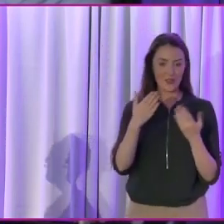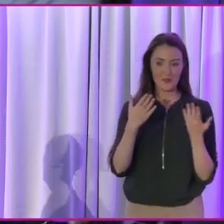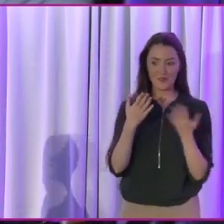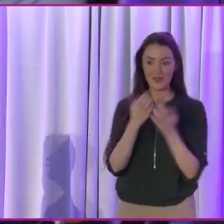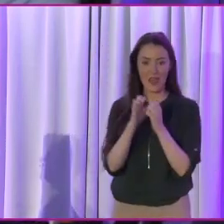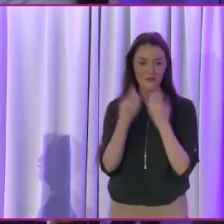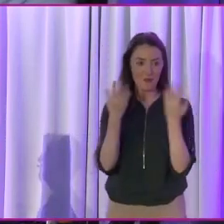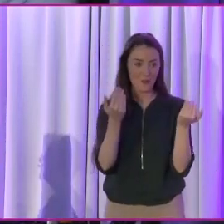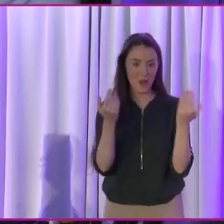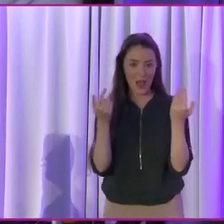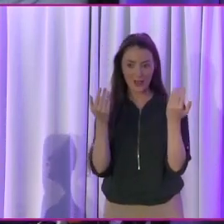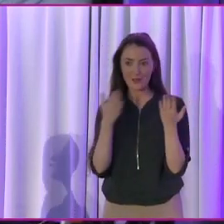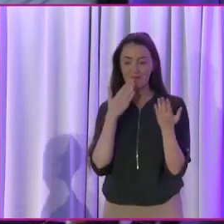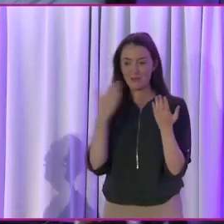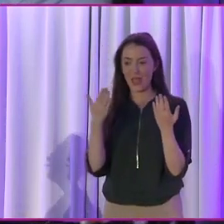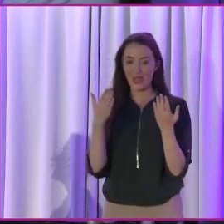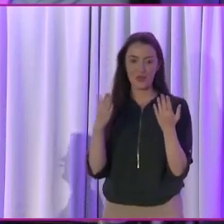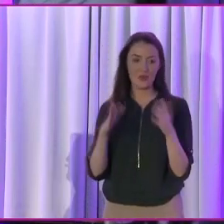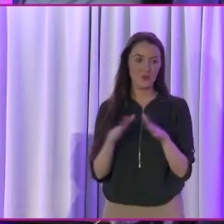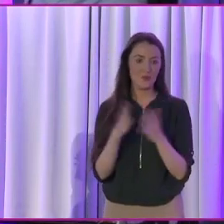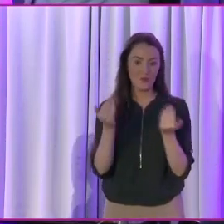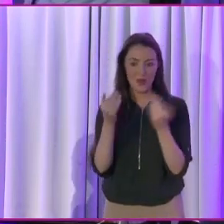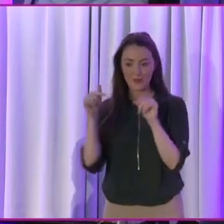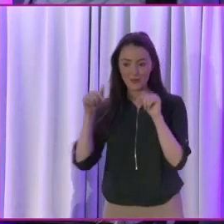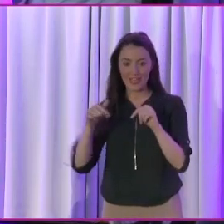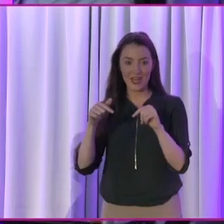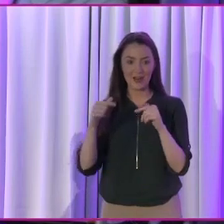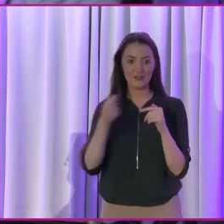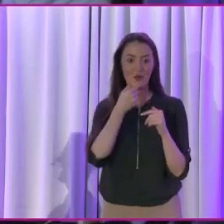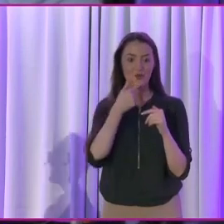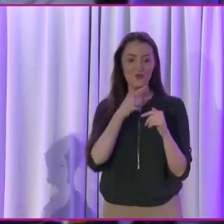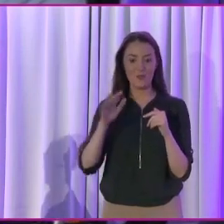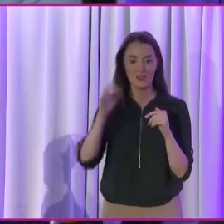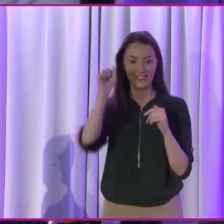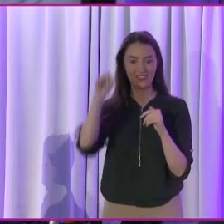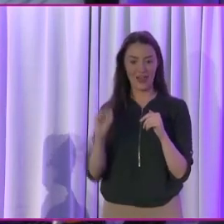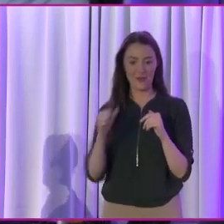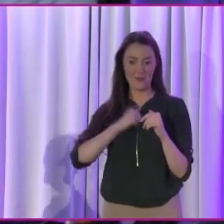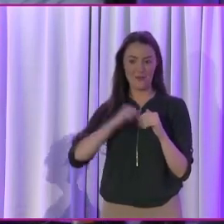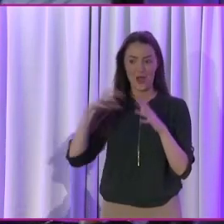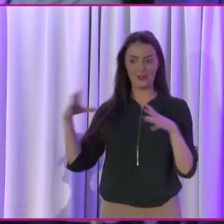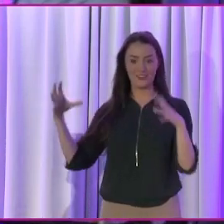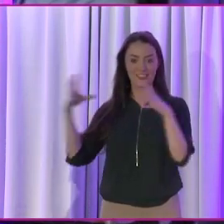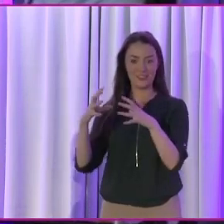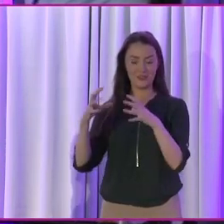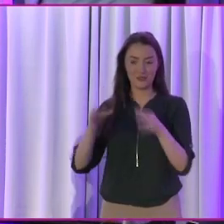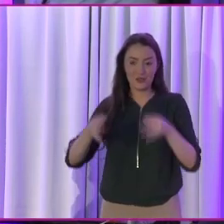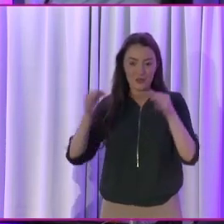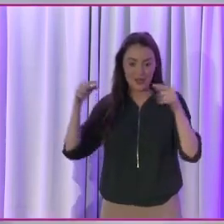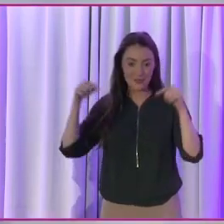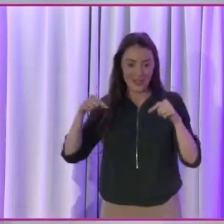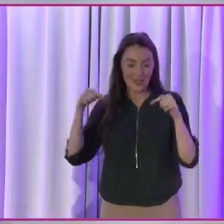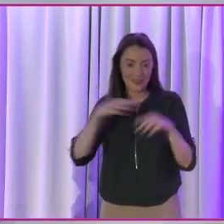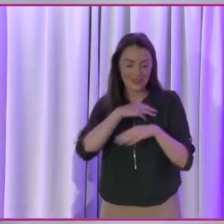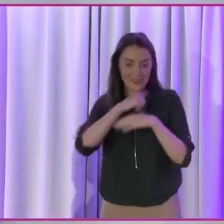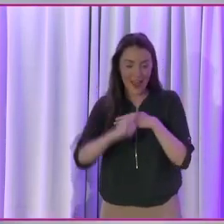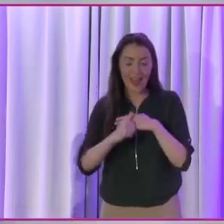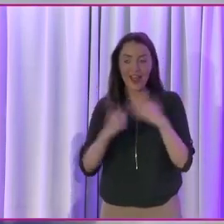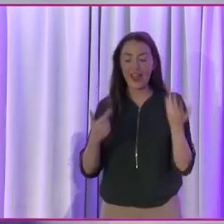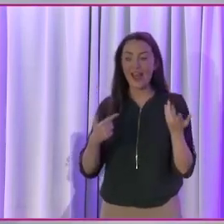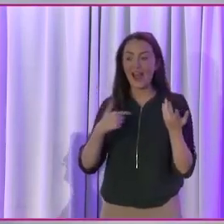all very welcome. Faulcher Rove-Galair, Dublin Bay South, my lovely constituency, it's great to be here, and